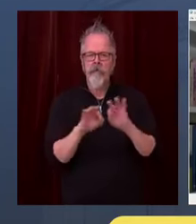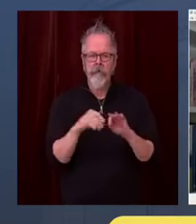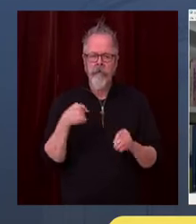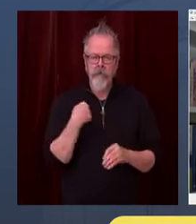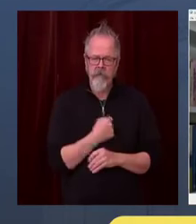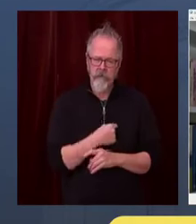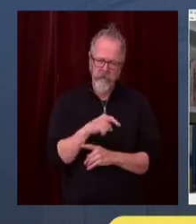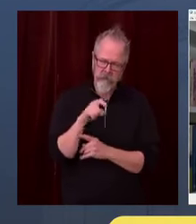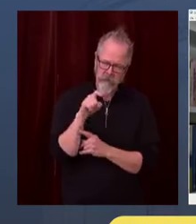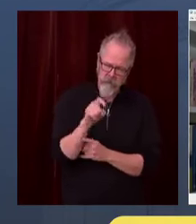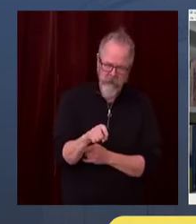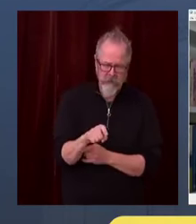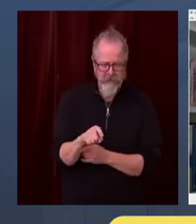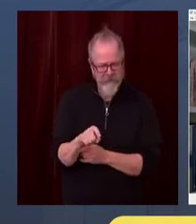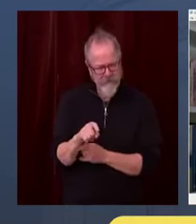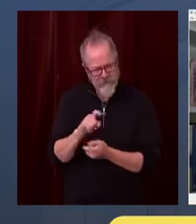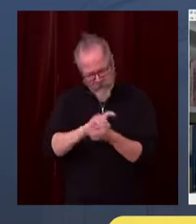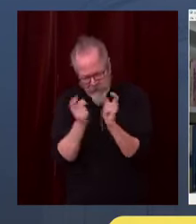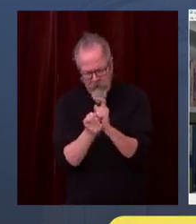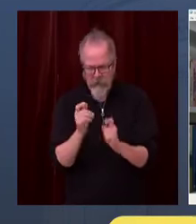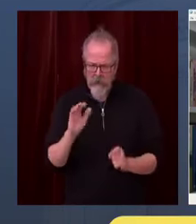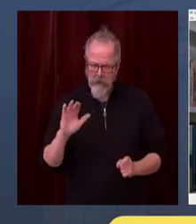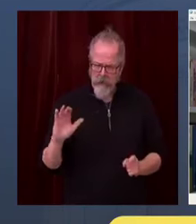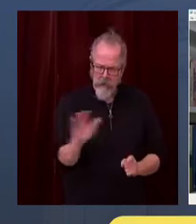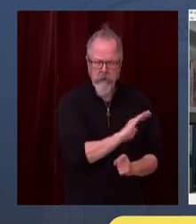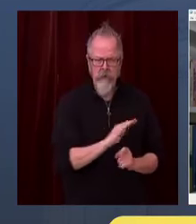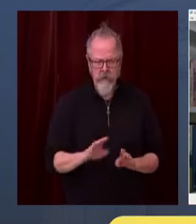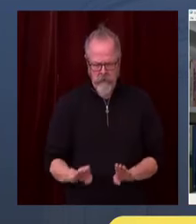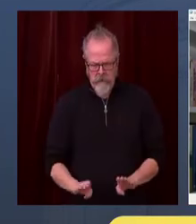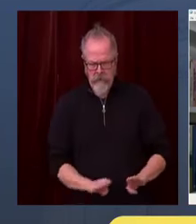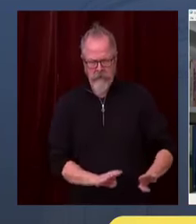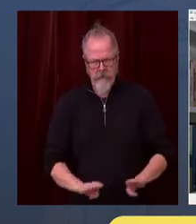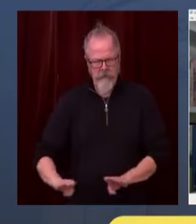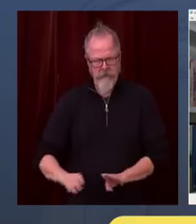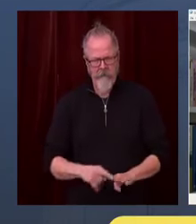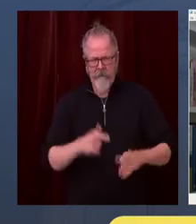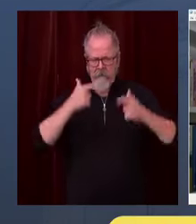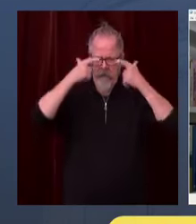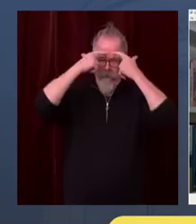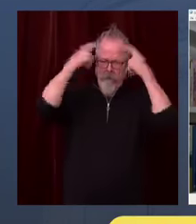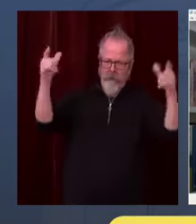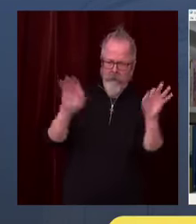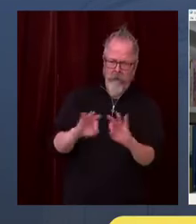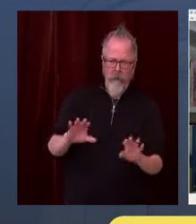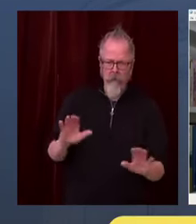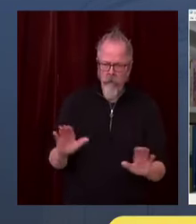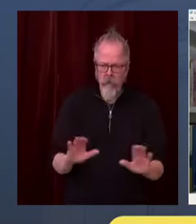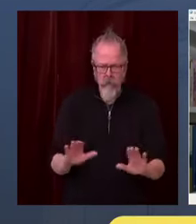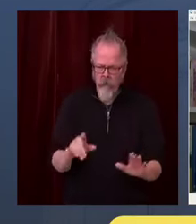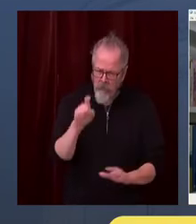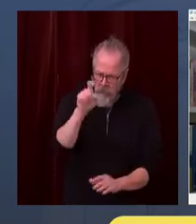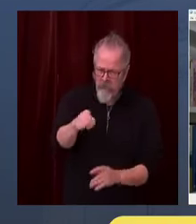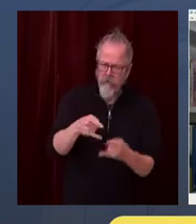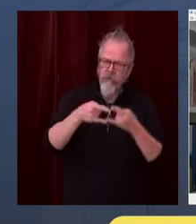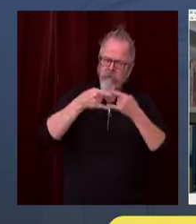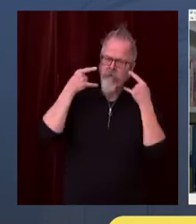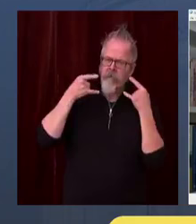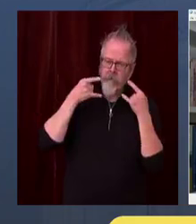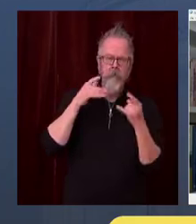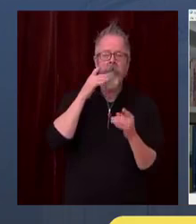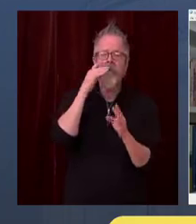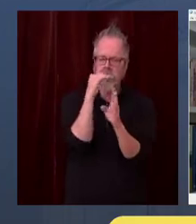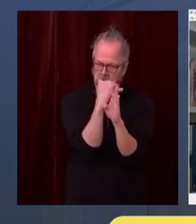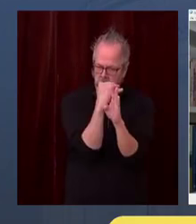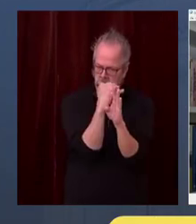We really need to reverse the trend before our essential workers, including nurses and doctors, fall